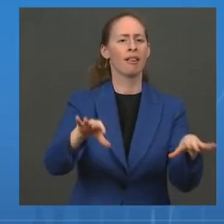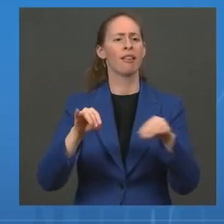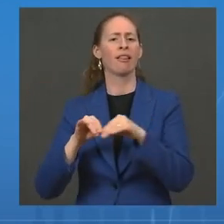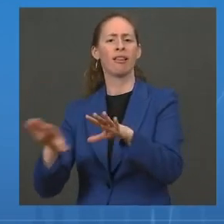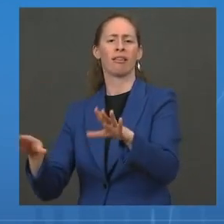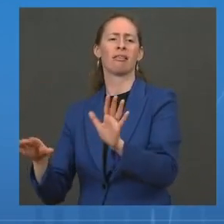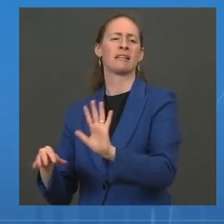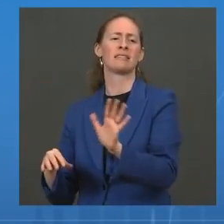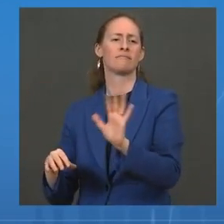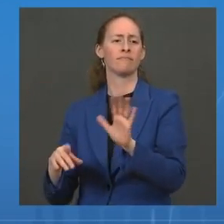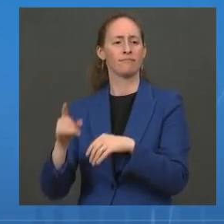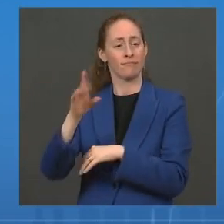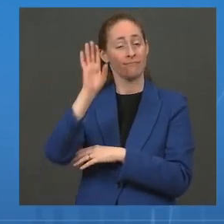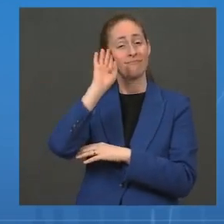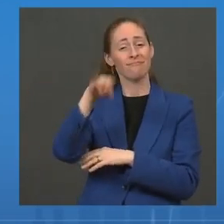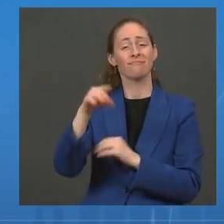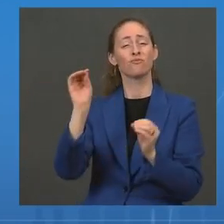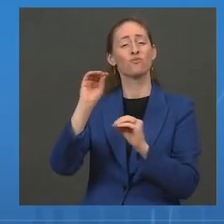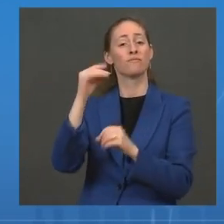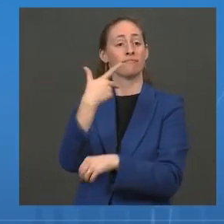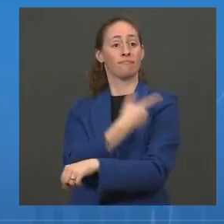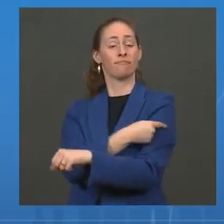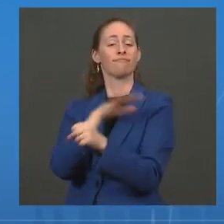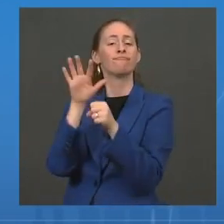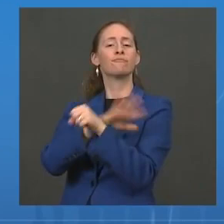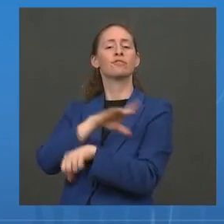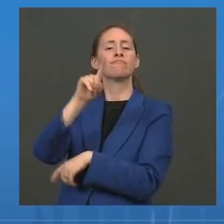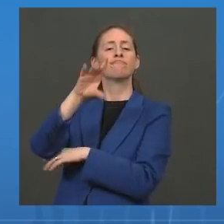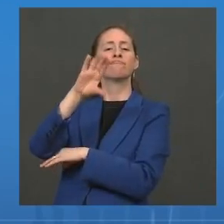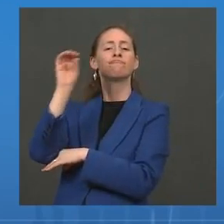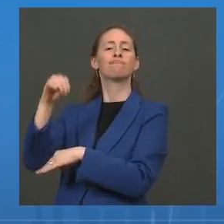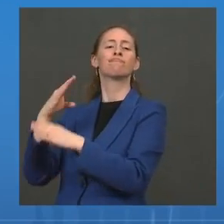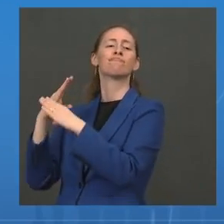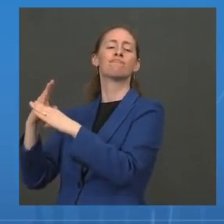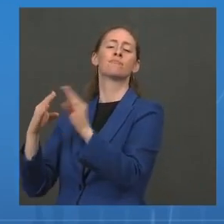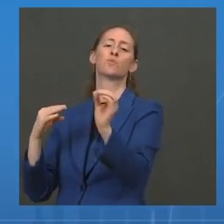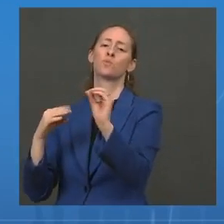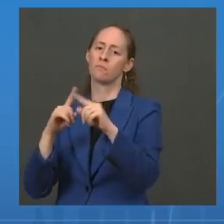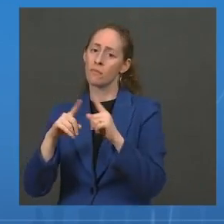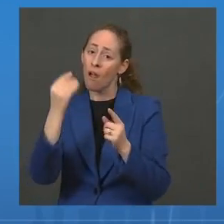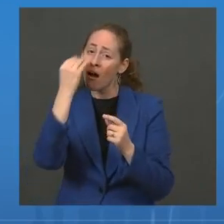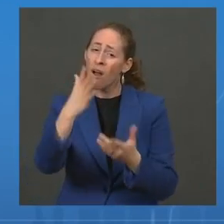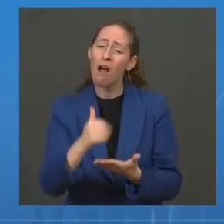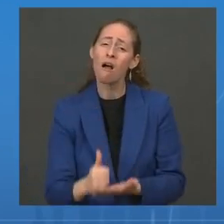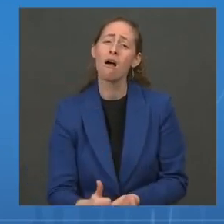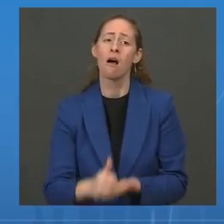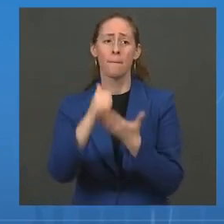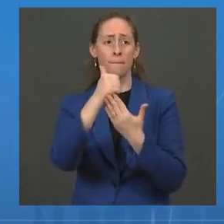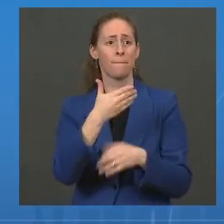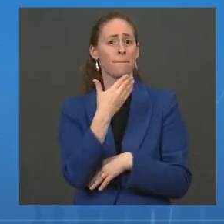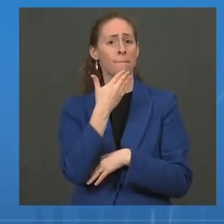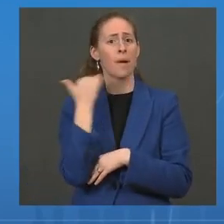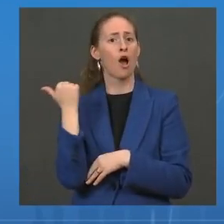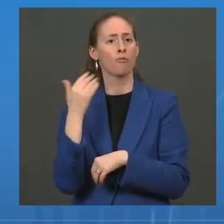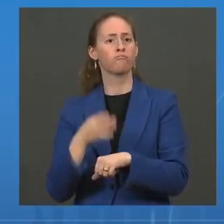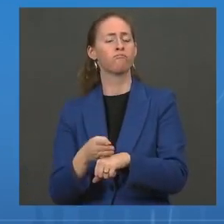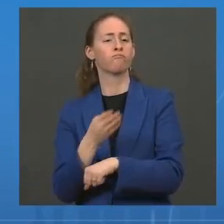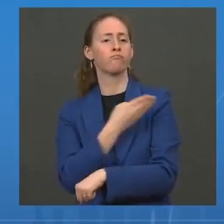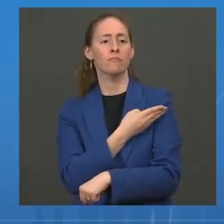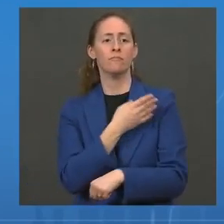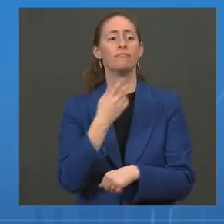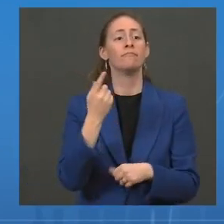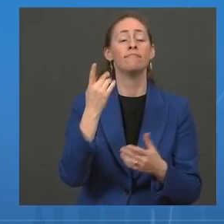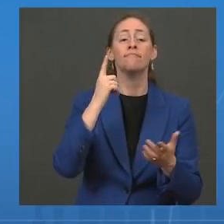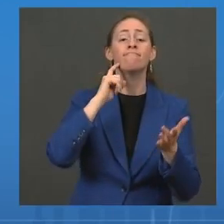against infection, but you do go a long way. But as we've all said, the biggest disruption of the workplace